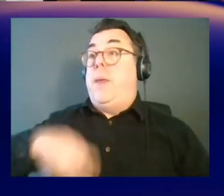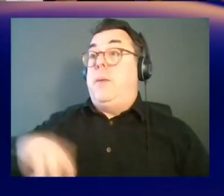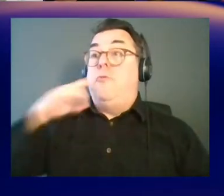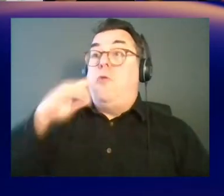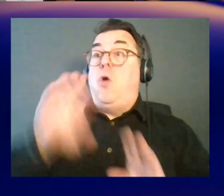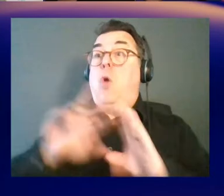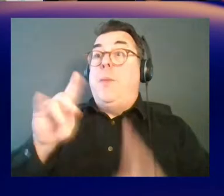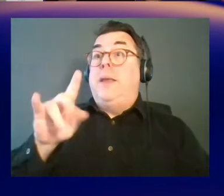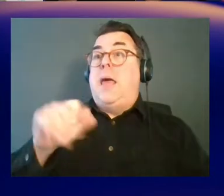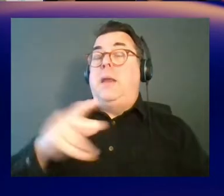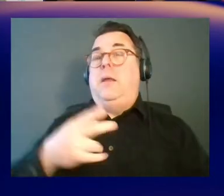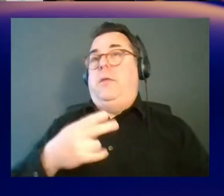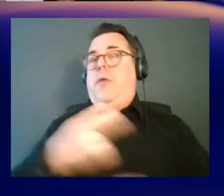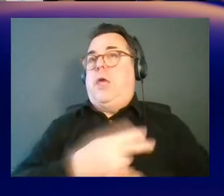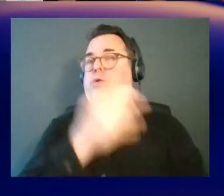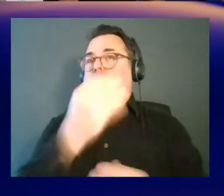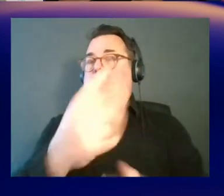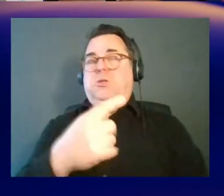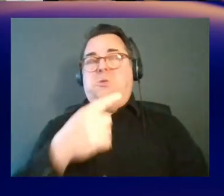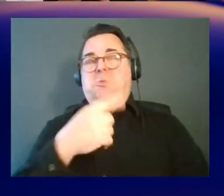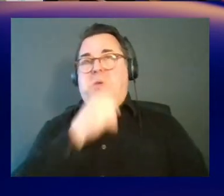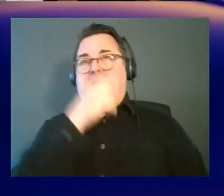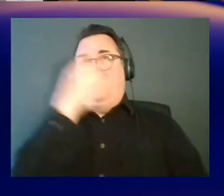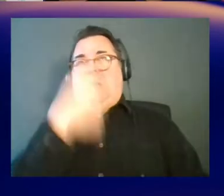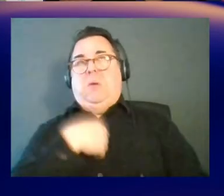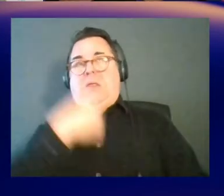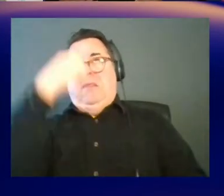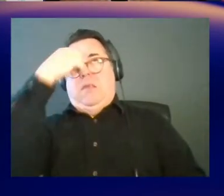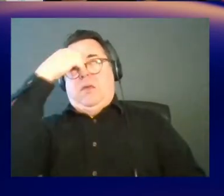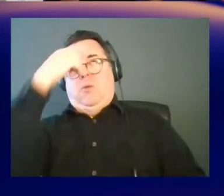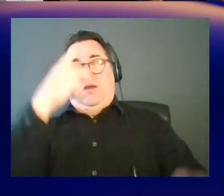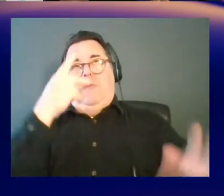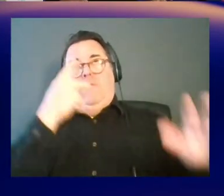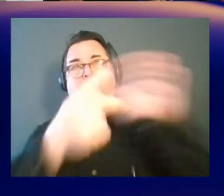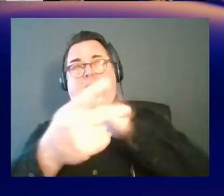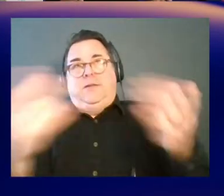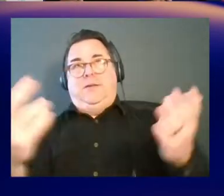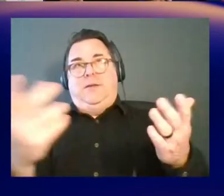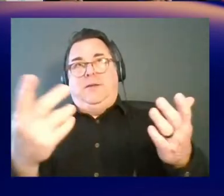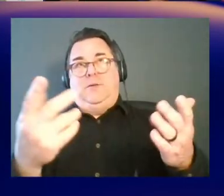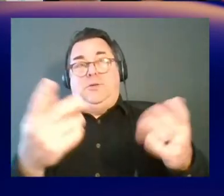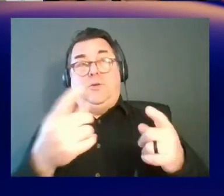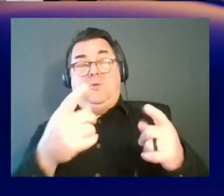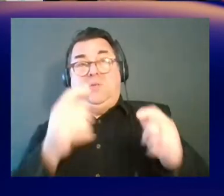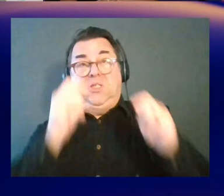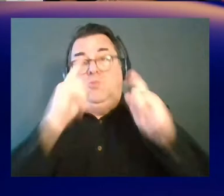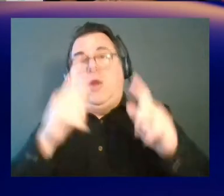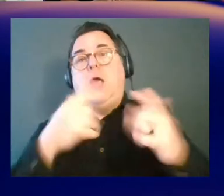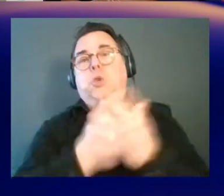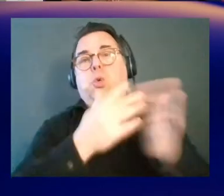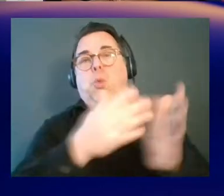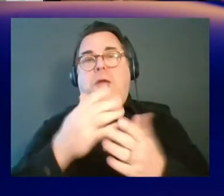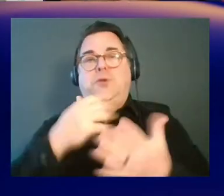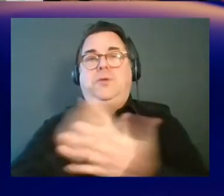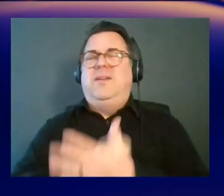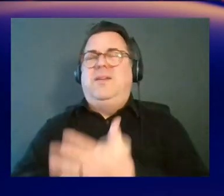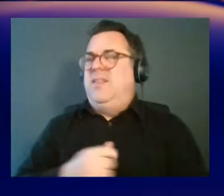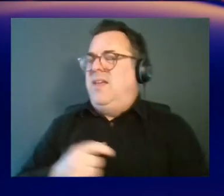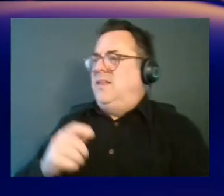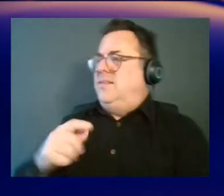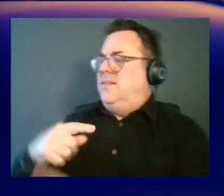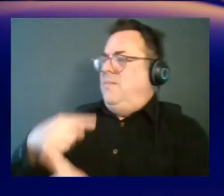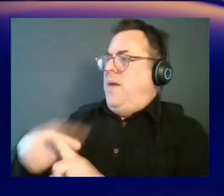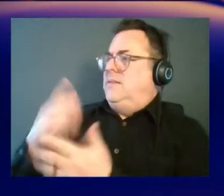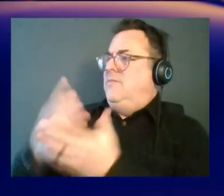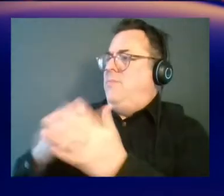in ways we never knew they could use the data or the data provider didn't anticipate them using it in. Yeah, I think that's the beauty of part of this open data, right?